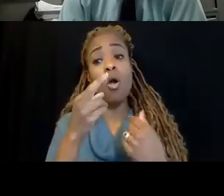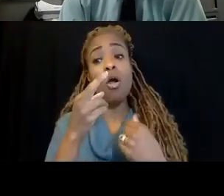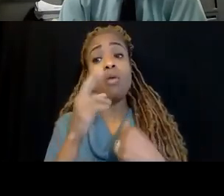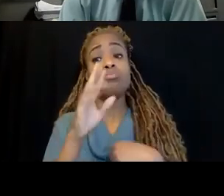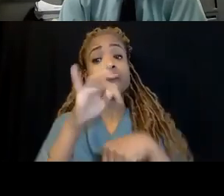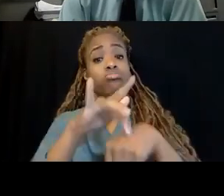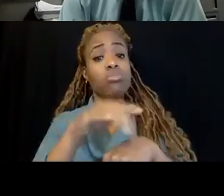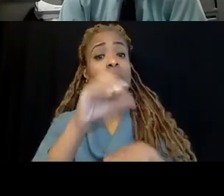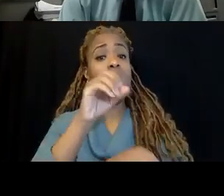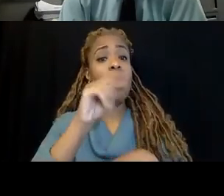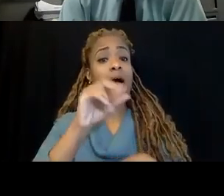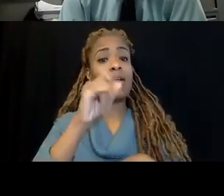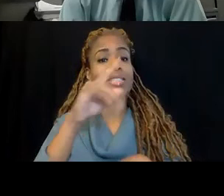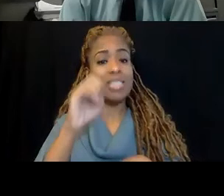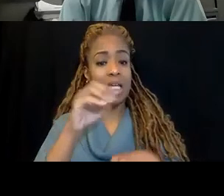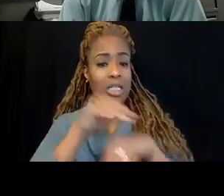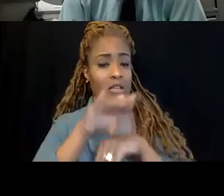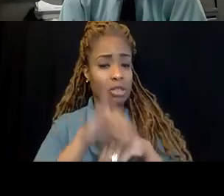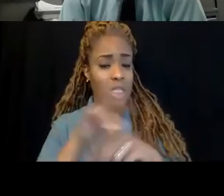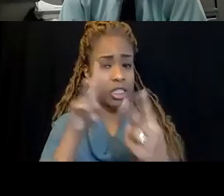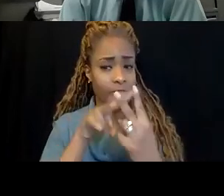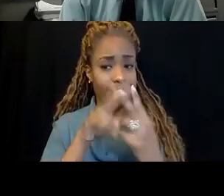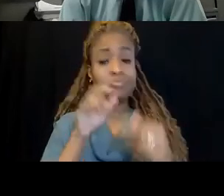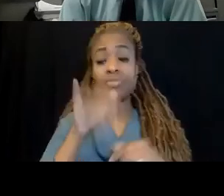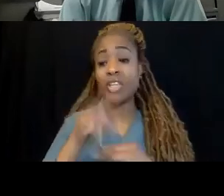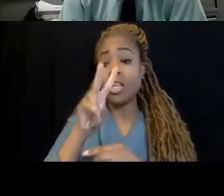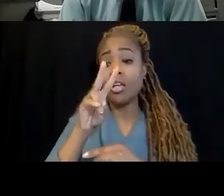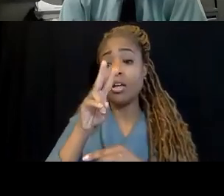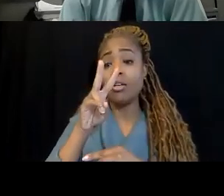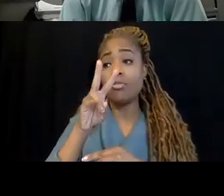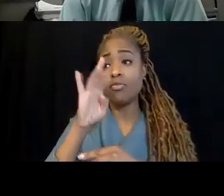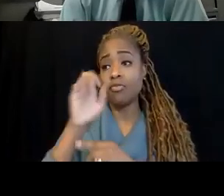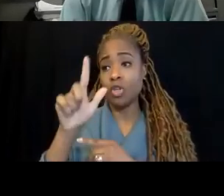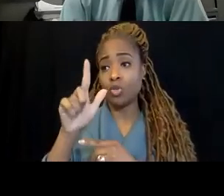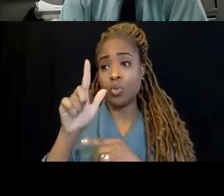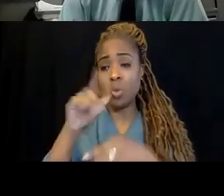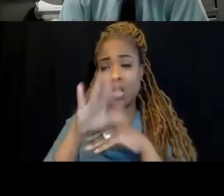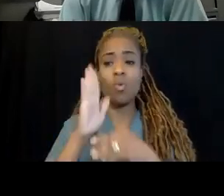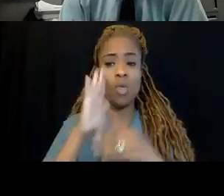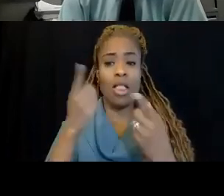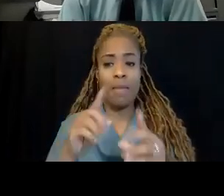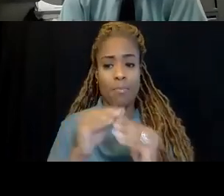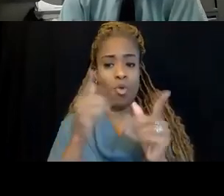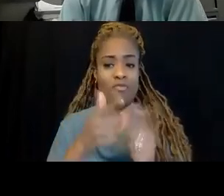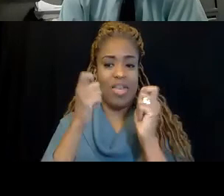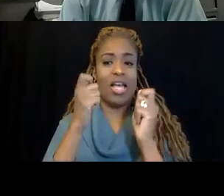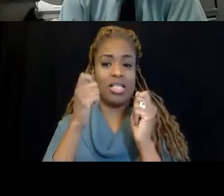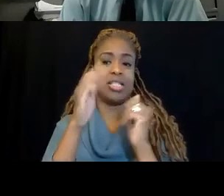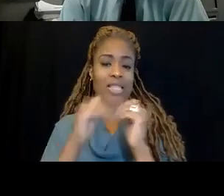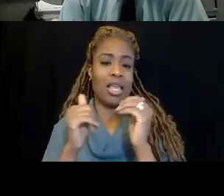Sure. So, the virtual consultation will certainly happen quicker than the on-site.